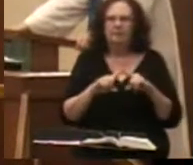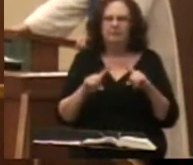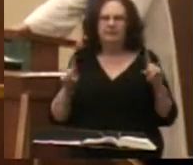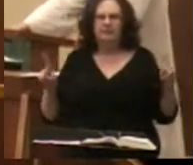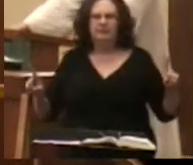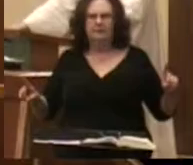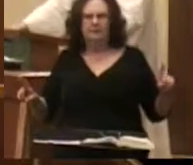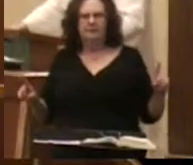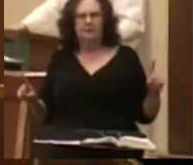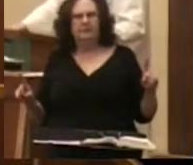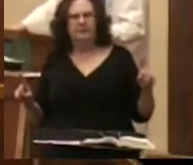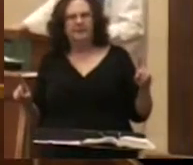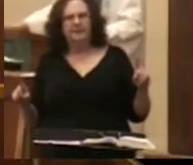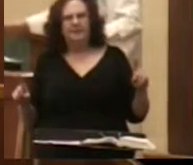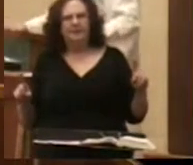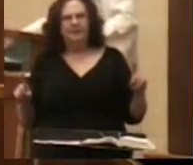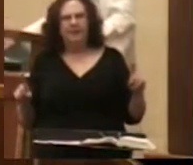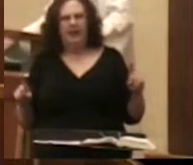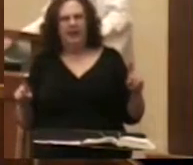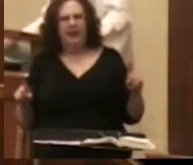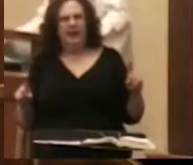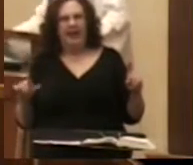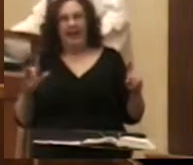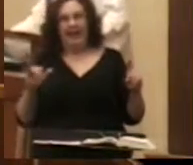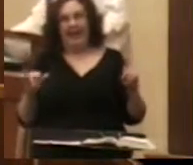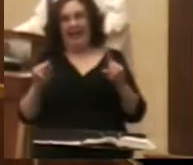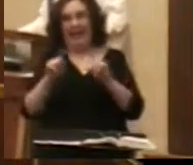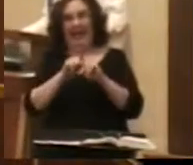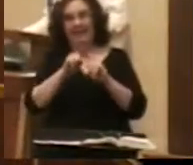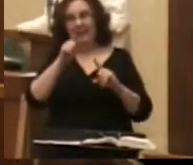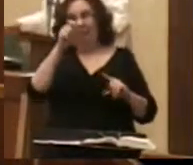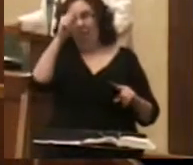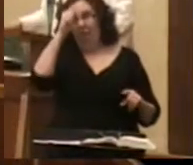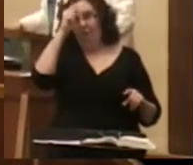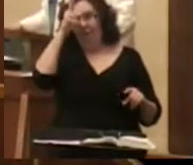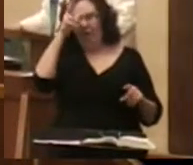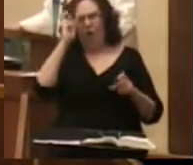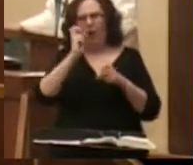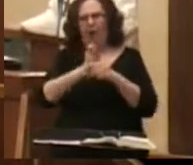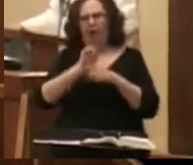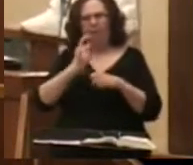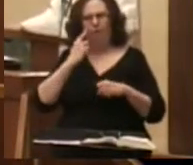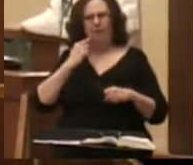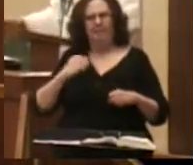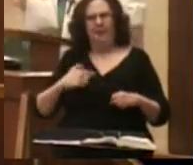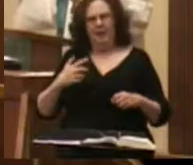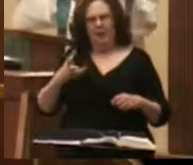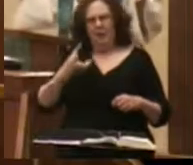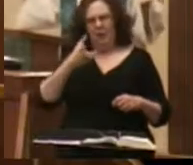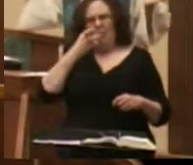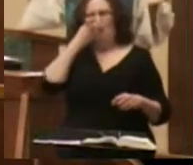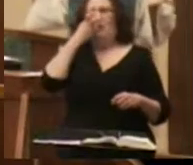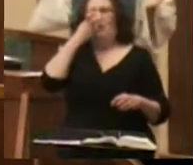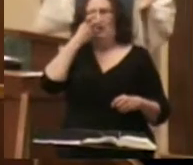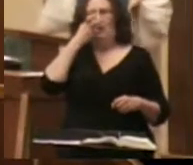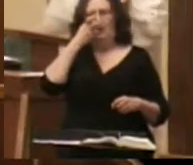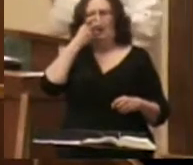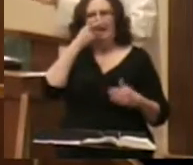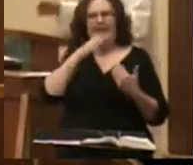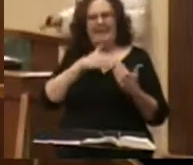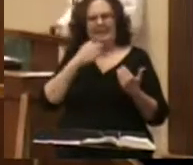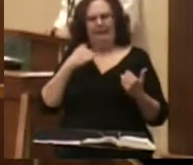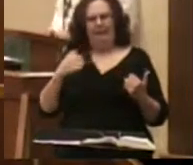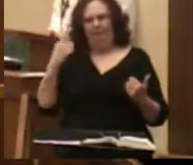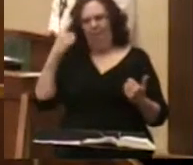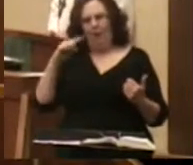And I have to say that as a father this is a hard teaching for me it's very easy for me when I